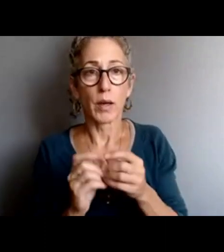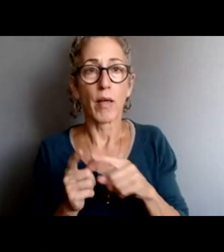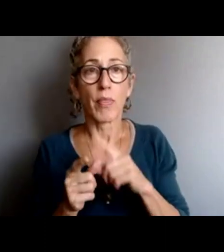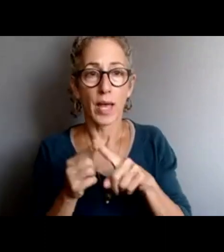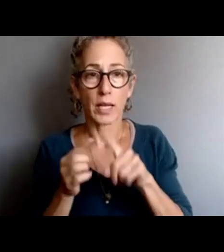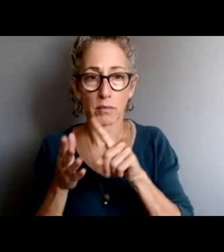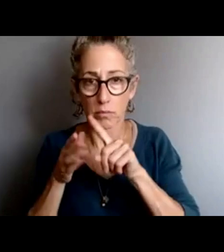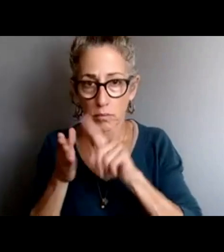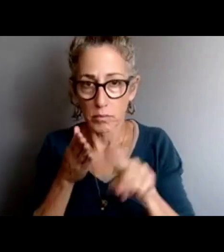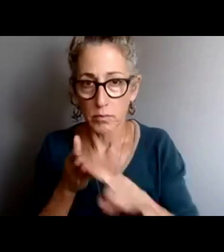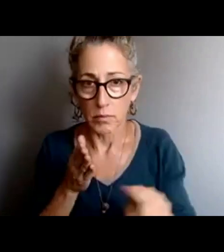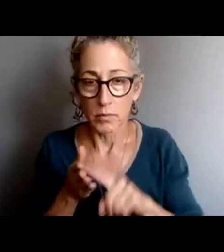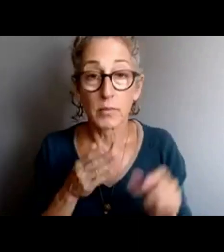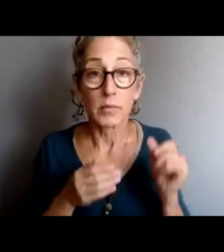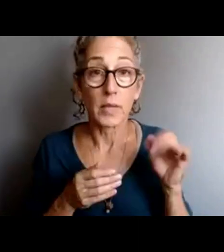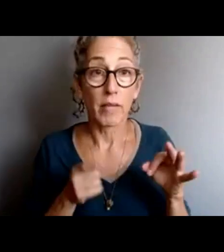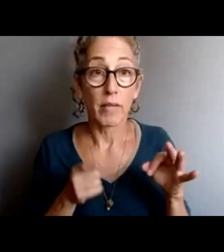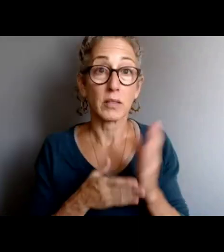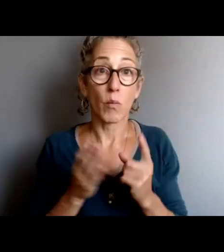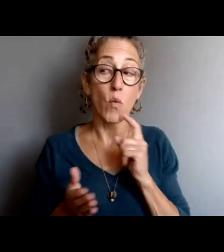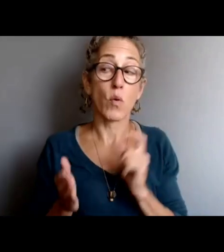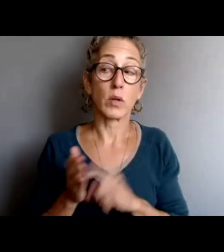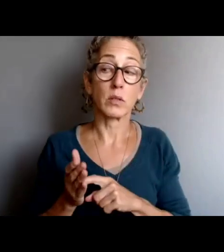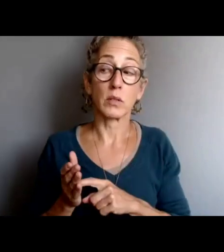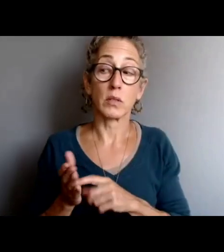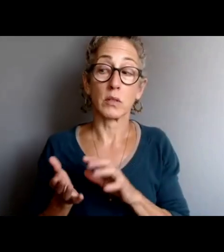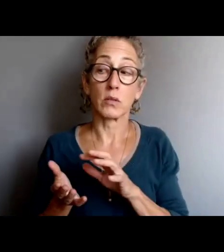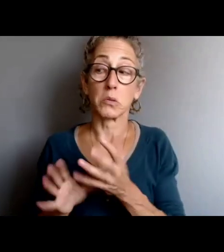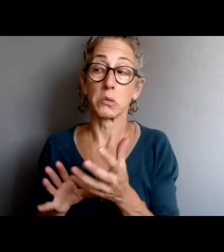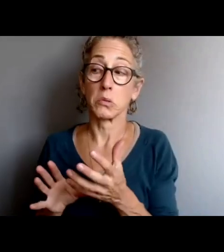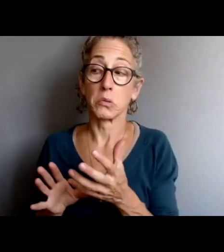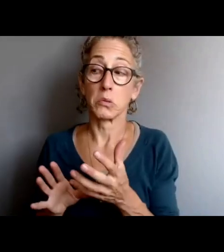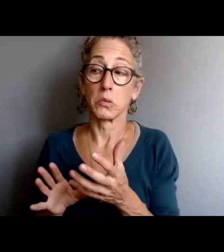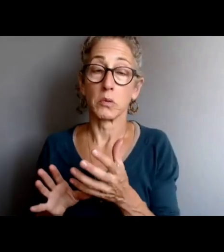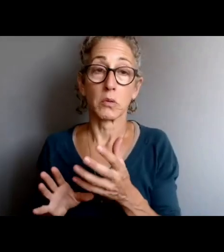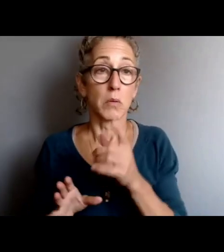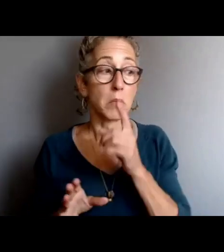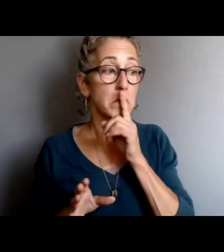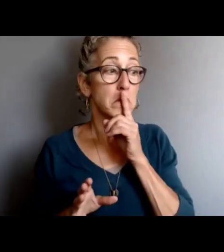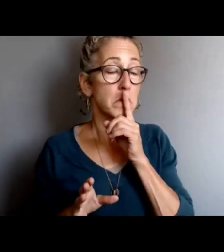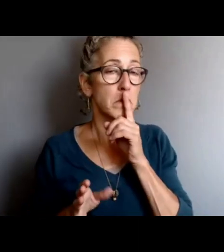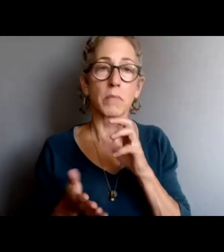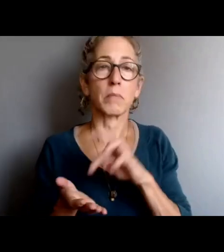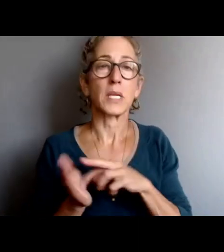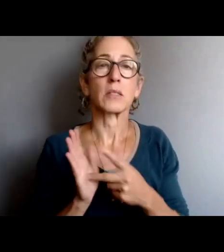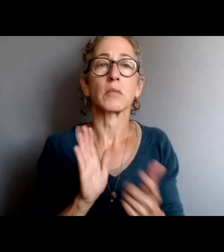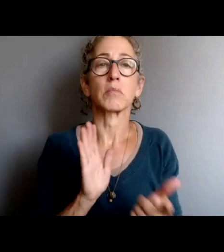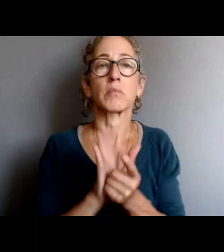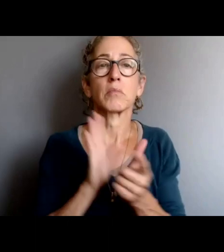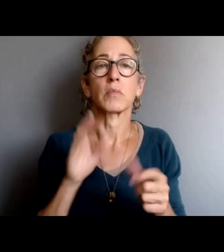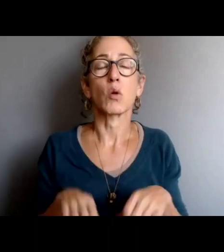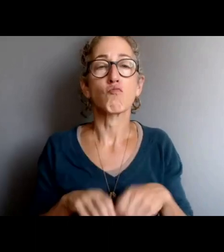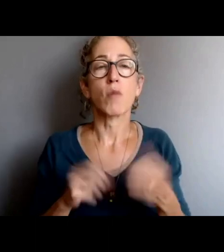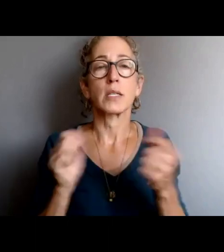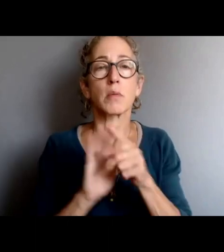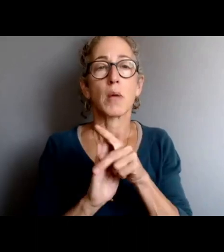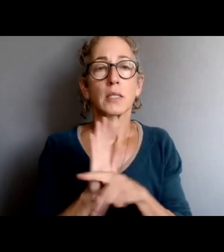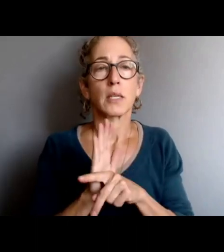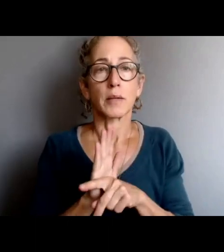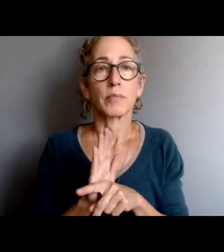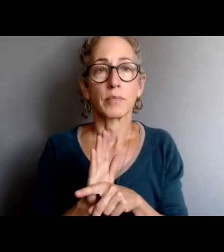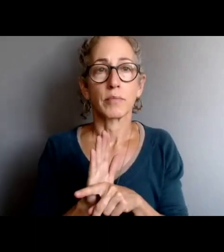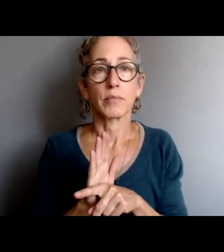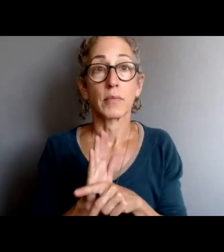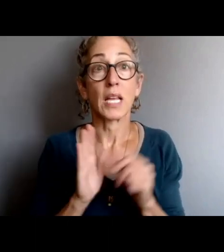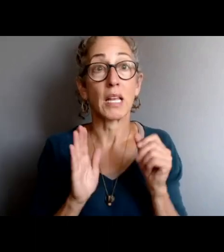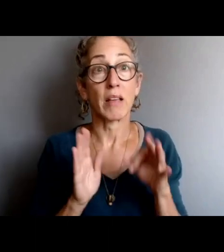who fails to report misconduct in and of itself violates our policies and our rules, and those